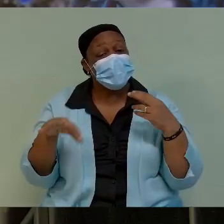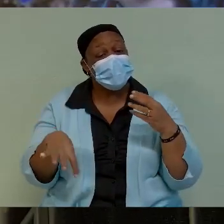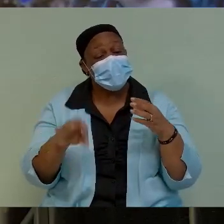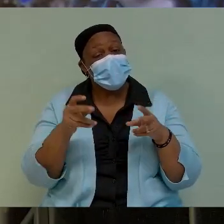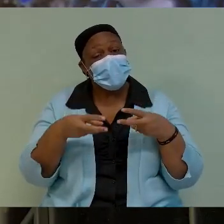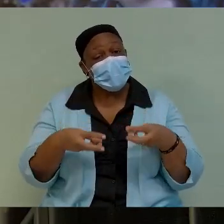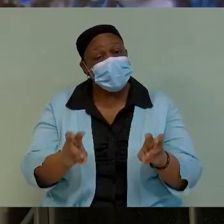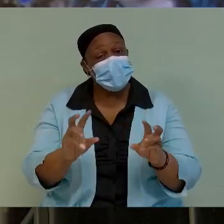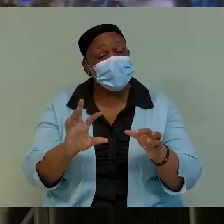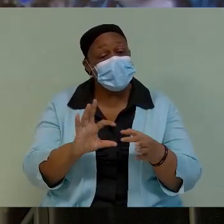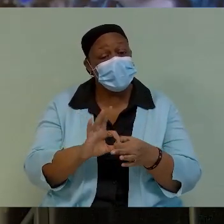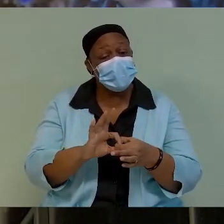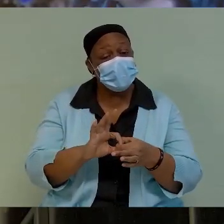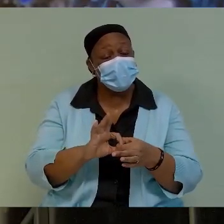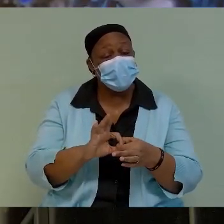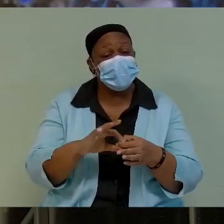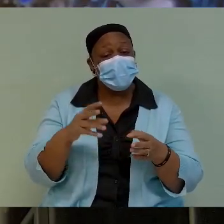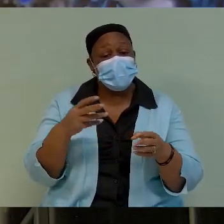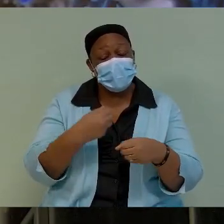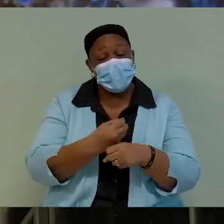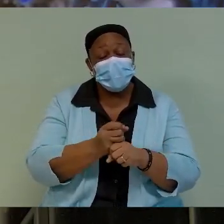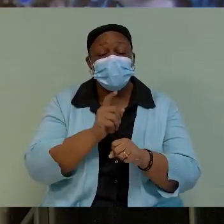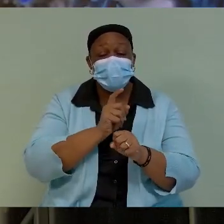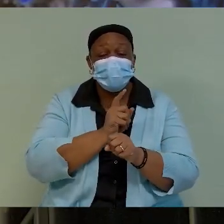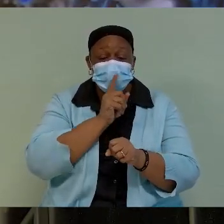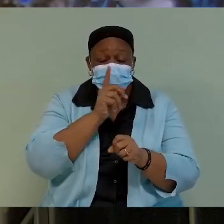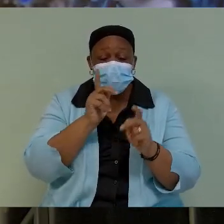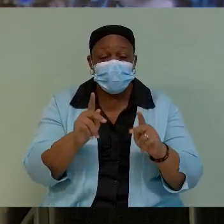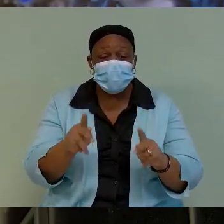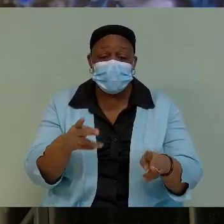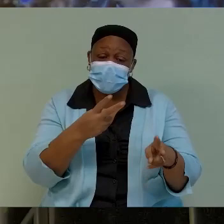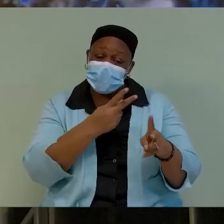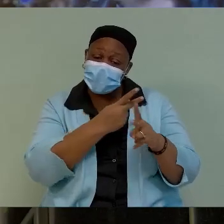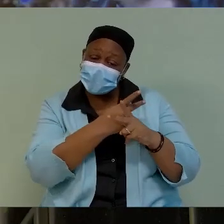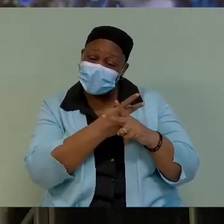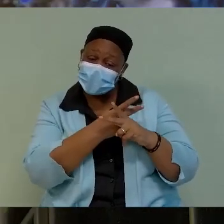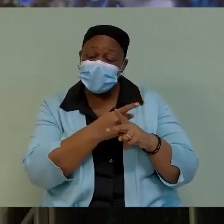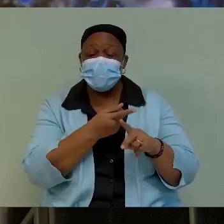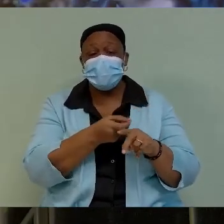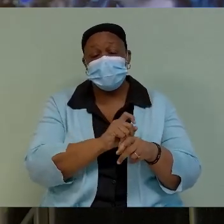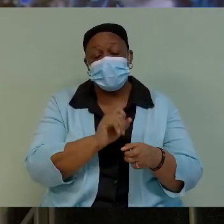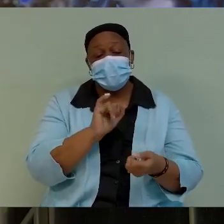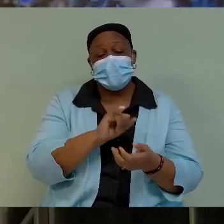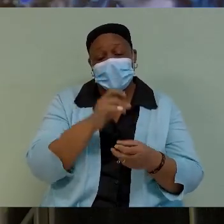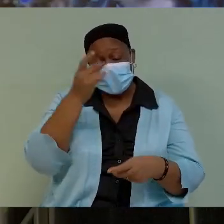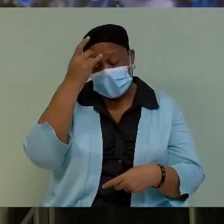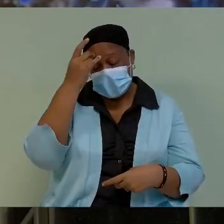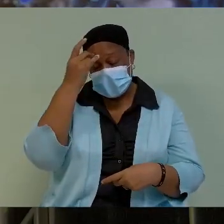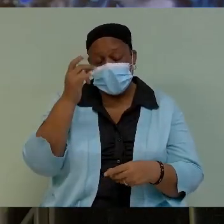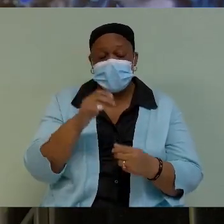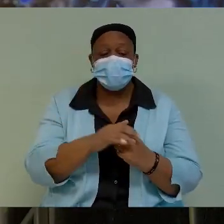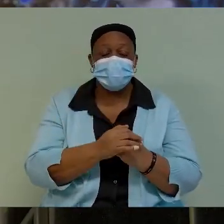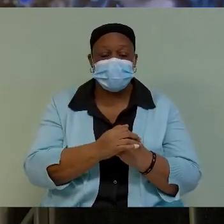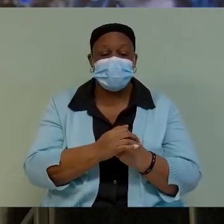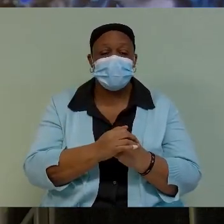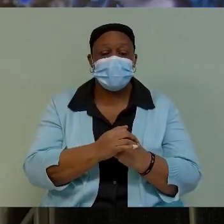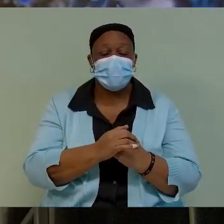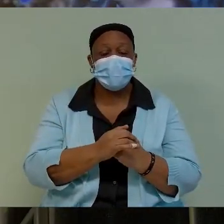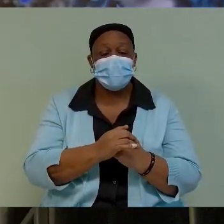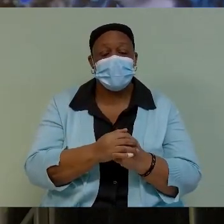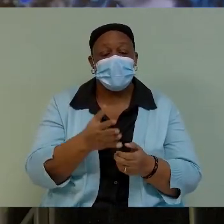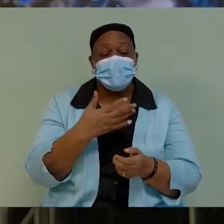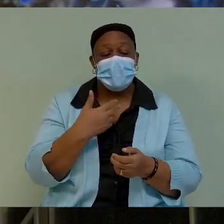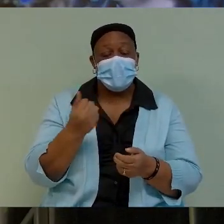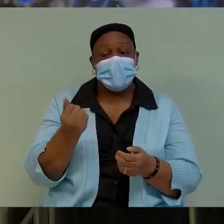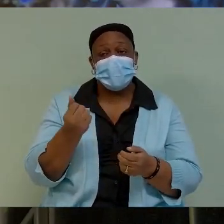to be able to ensure that we have the safety of our country as well as the economy both in tangent with each other and ensure we get